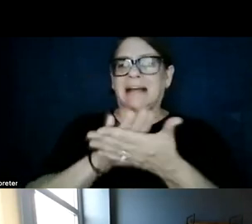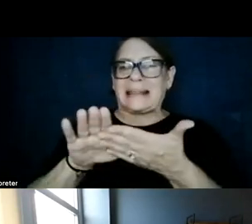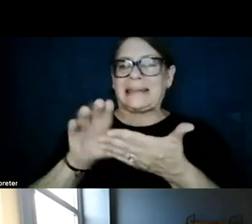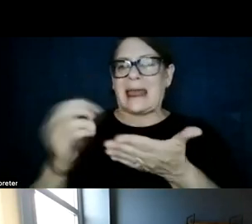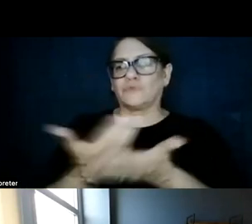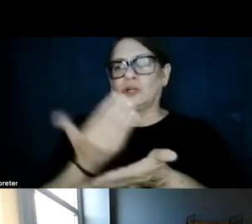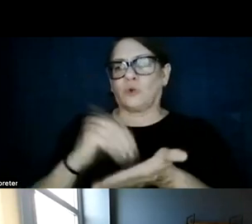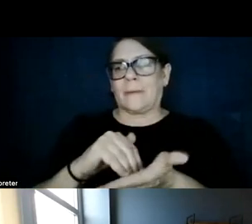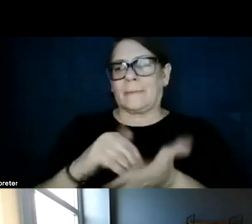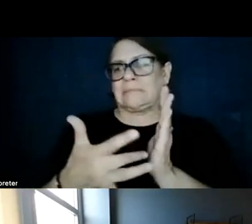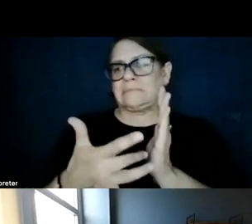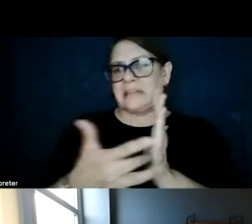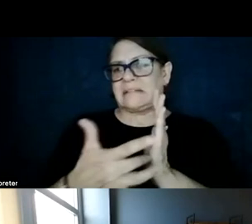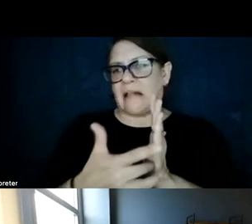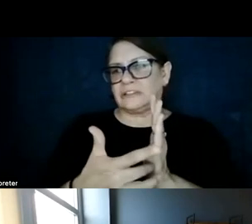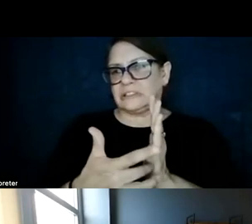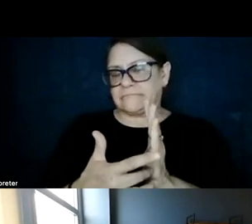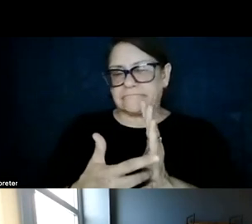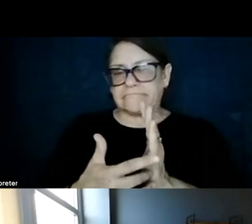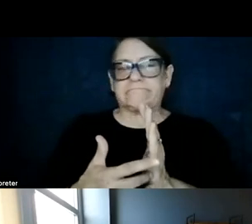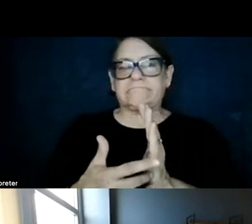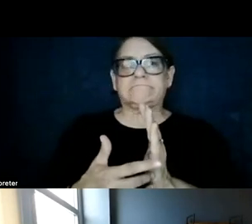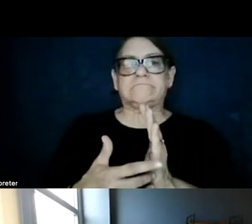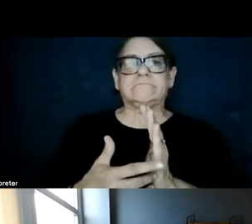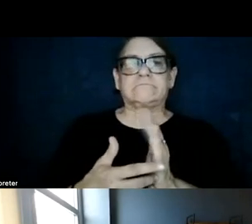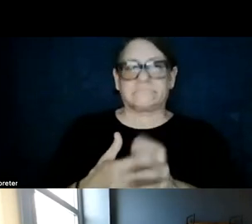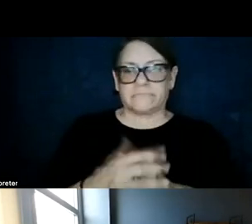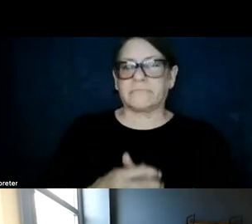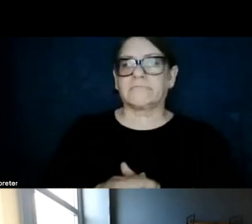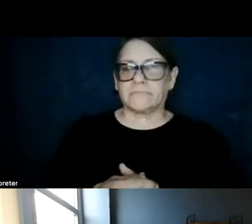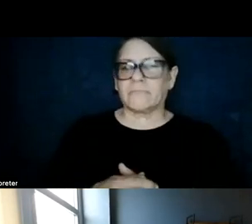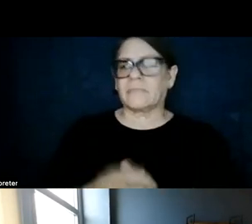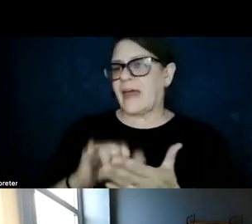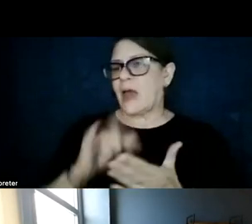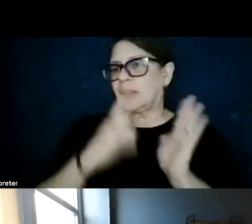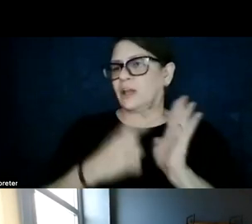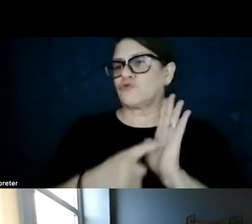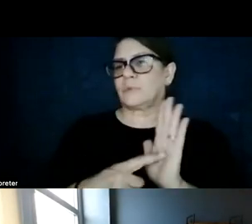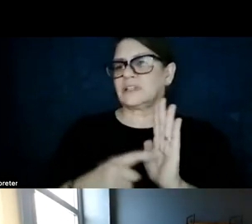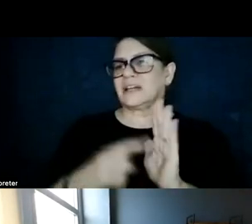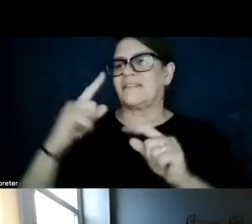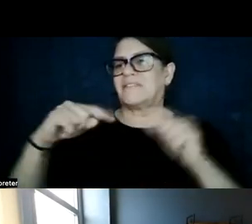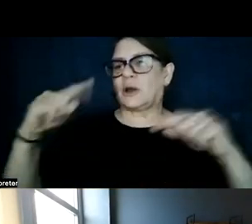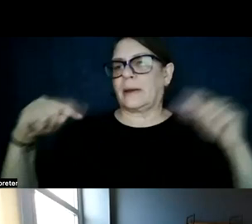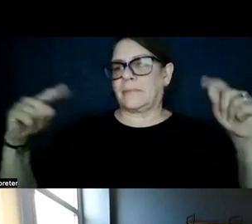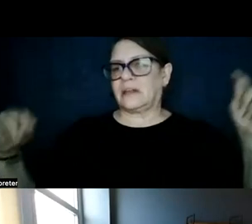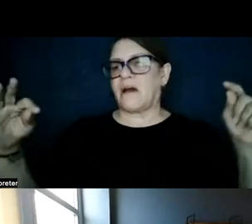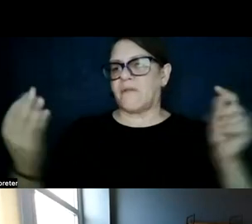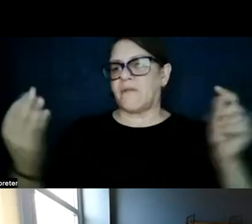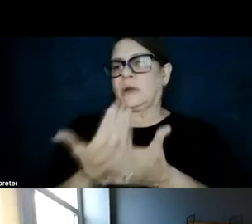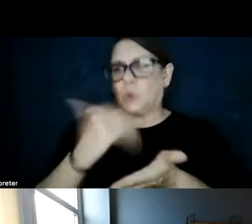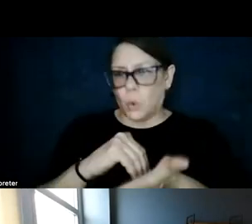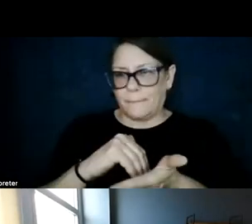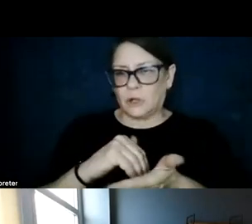energy technologies, and are at a temporal resolution that really represents the variability of renewable generation.